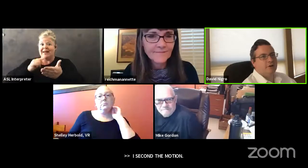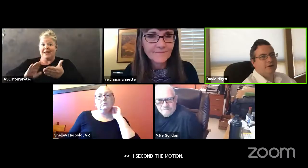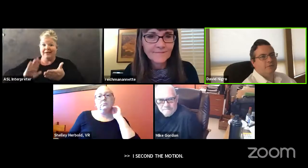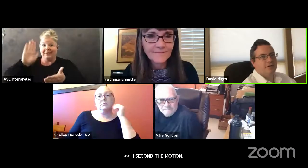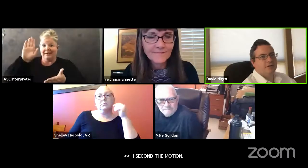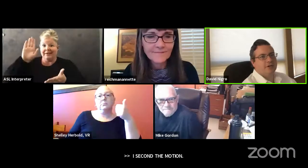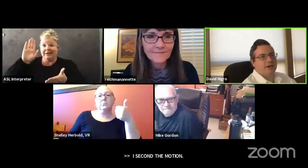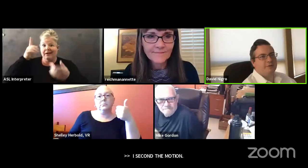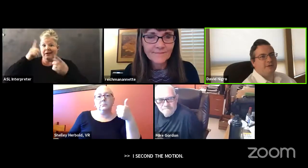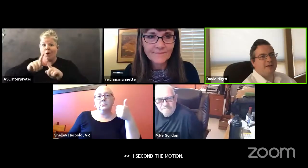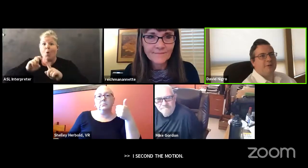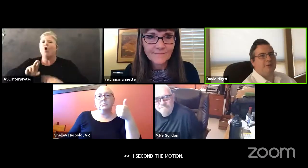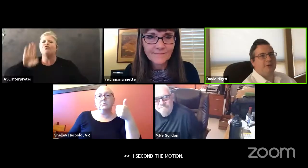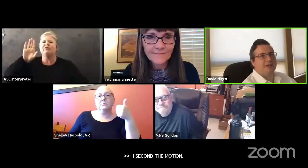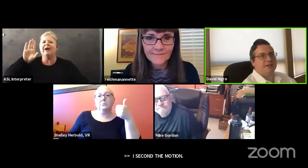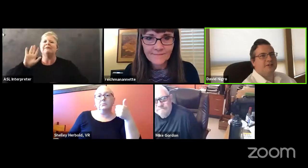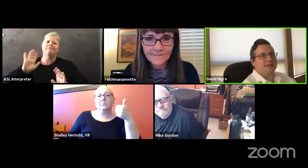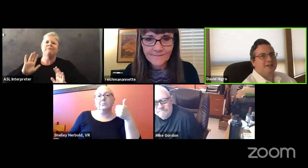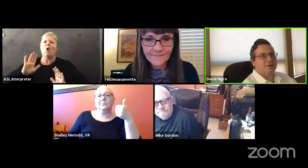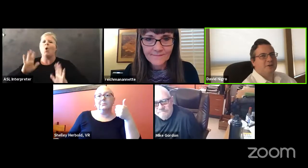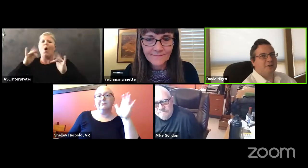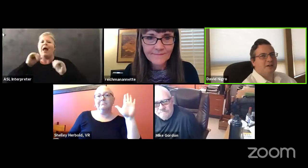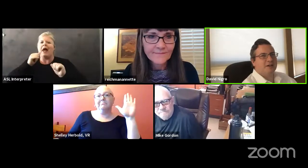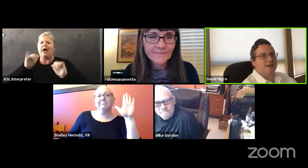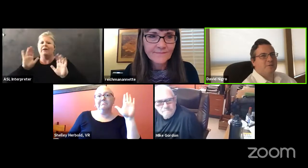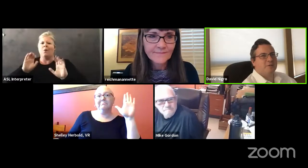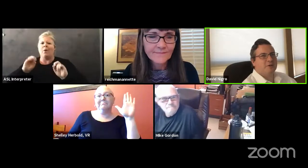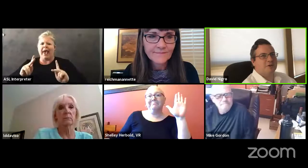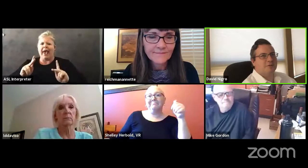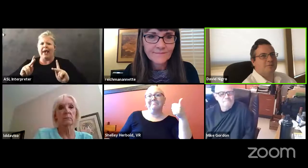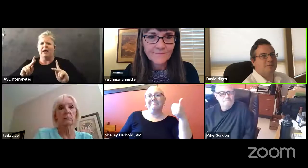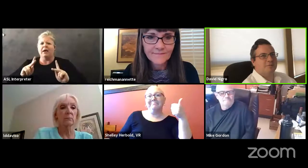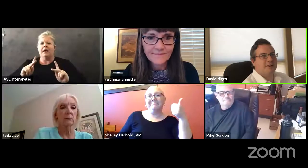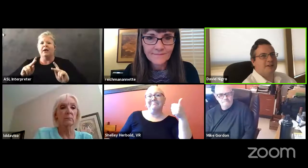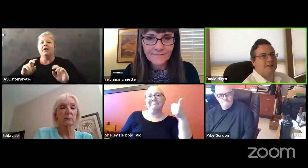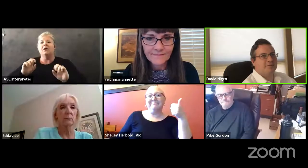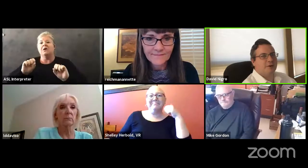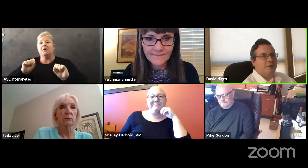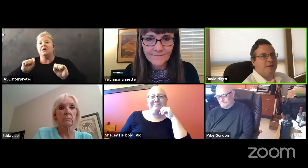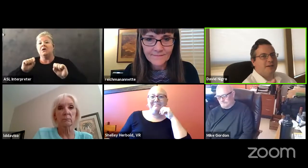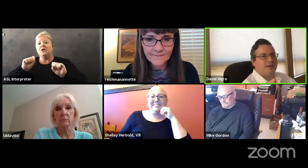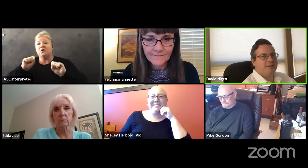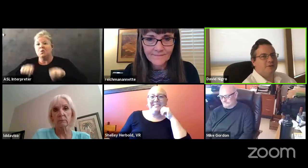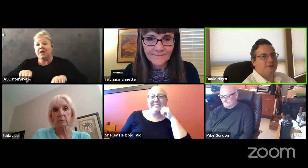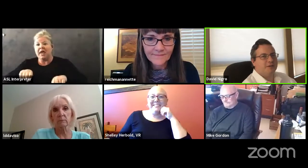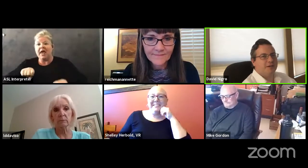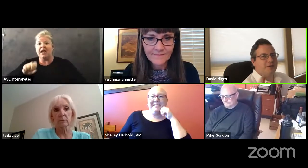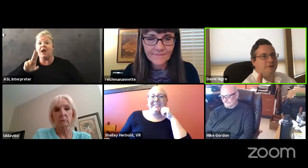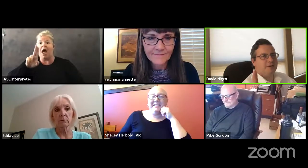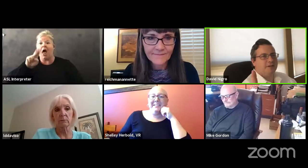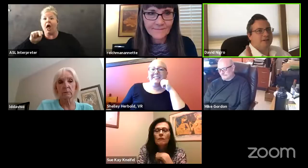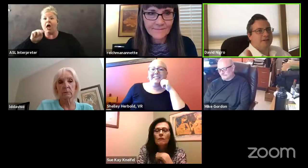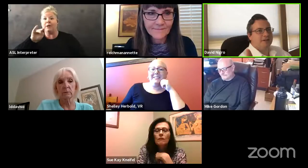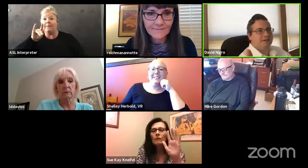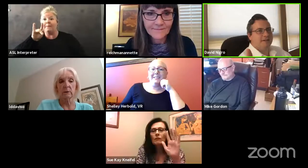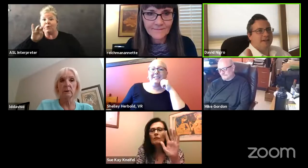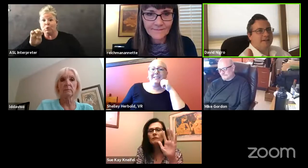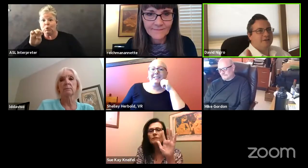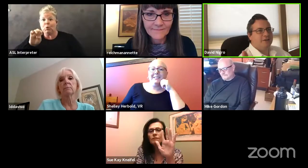Or you can raise your hand. How about we do this? Yes. You can unmute your phone and start the video